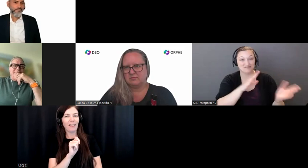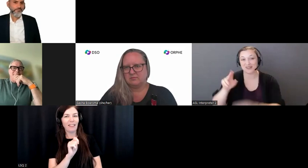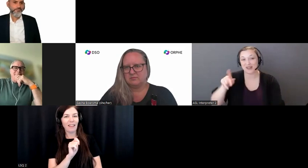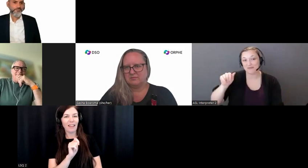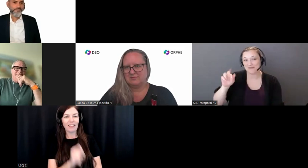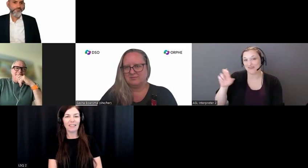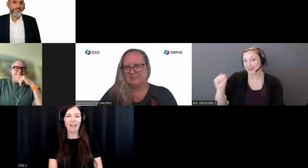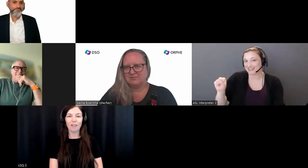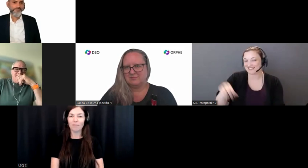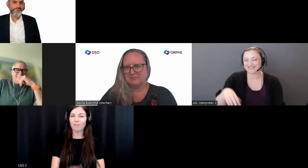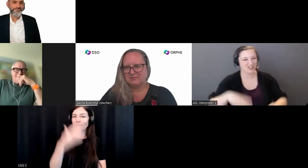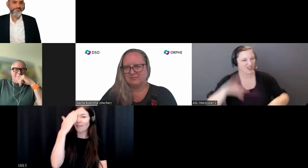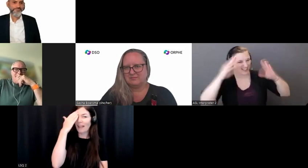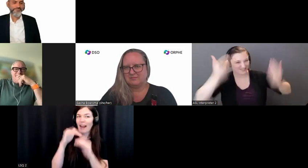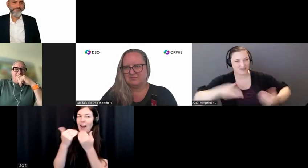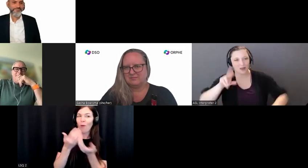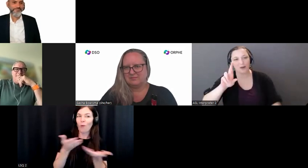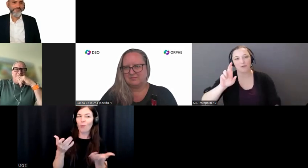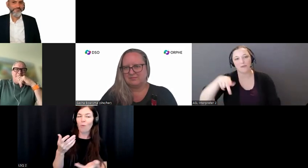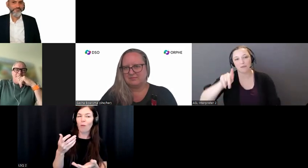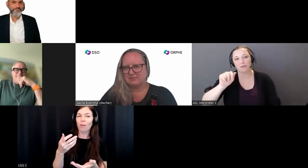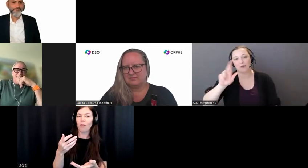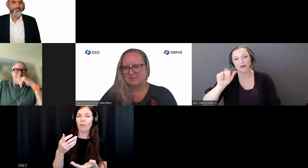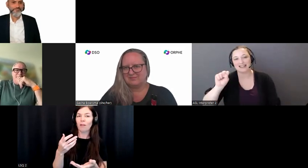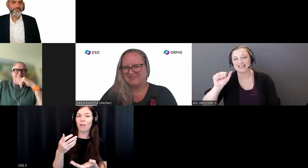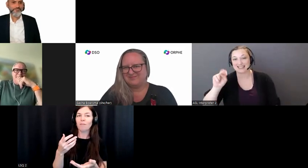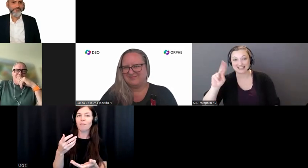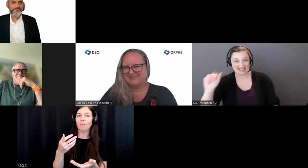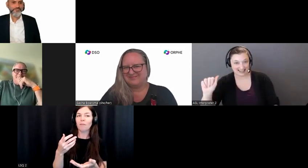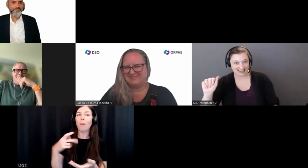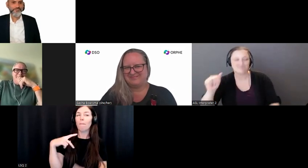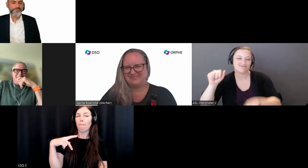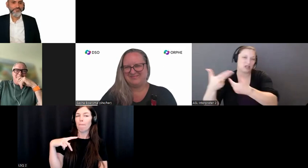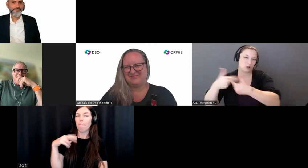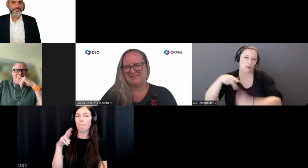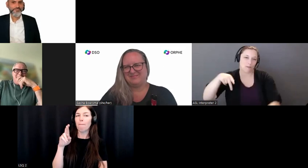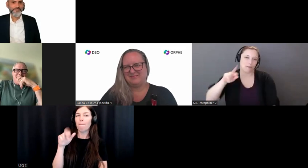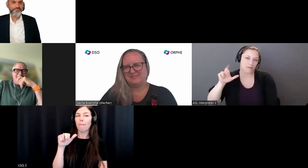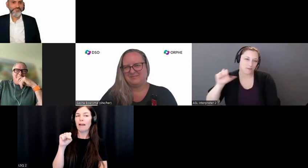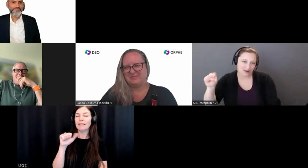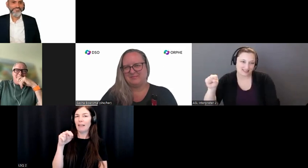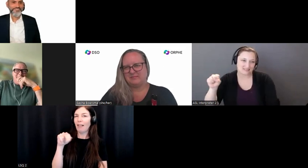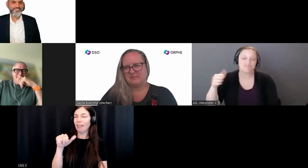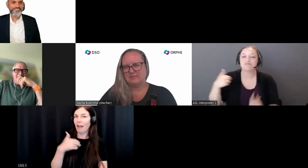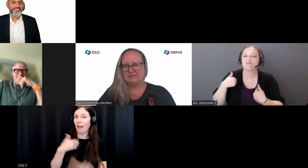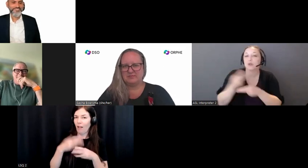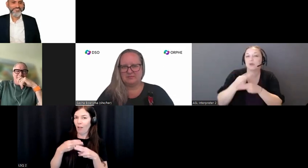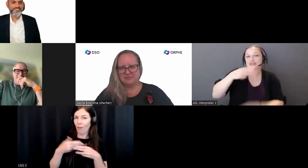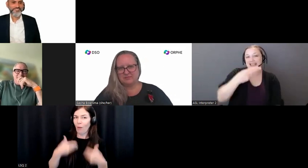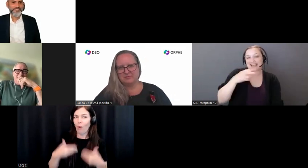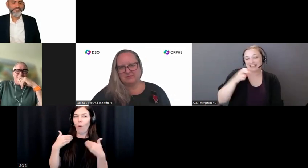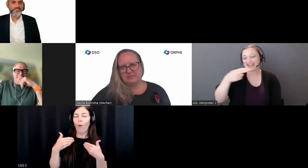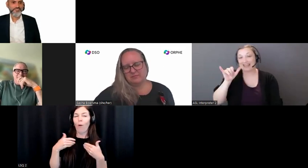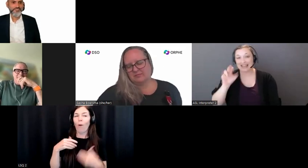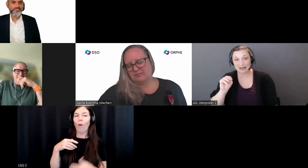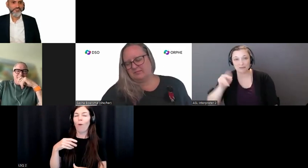Hello, everyone. My name is Prasana. You can call me Pras. My mom does. My pronouns are he, him. I am thrilled to be a member